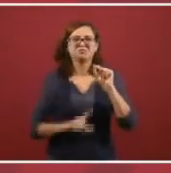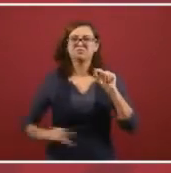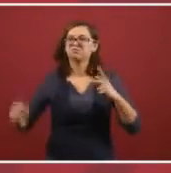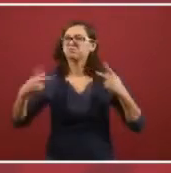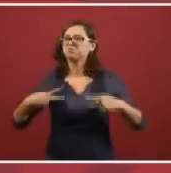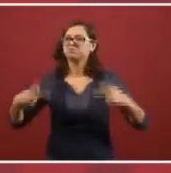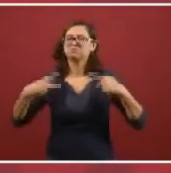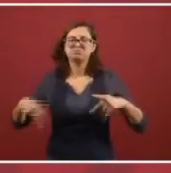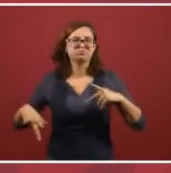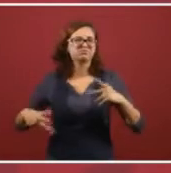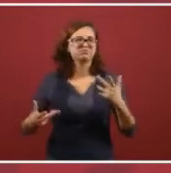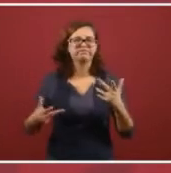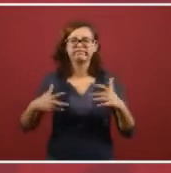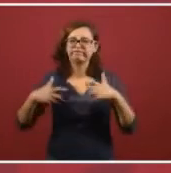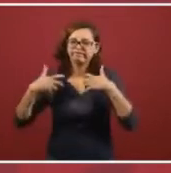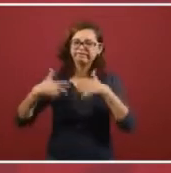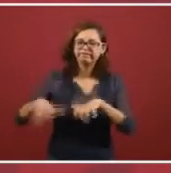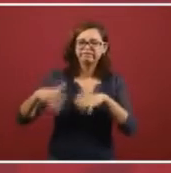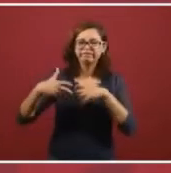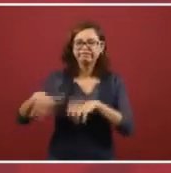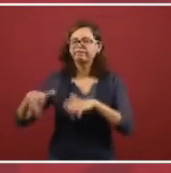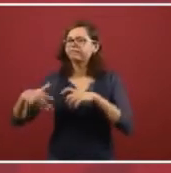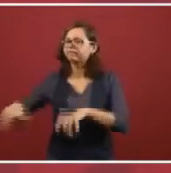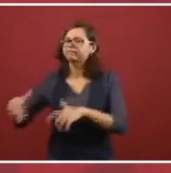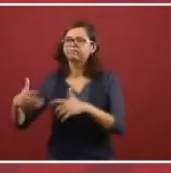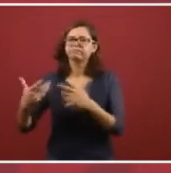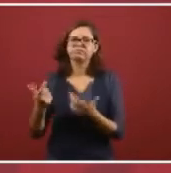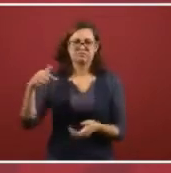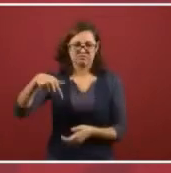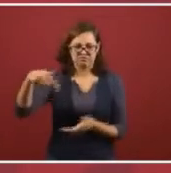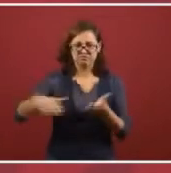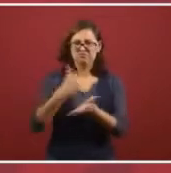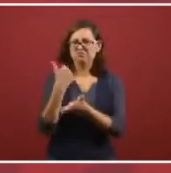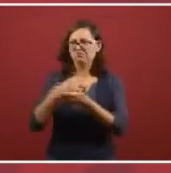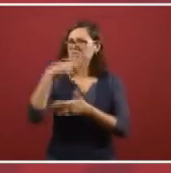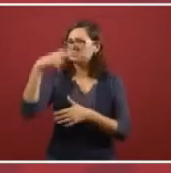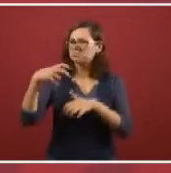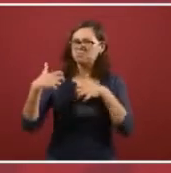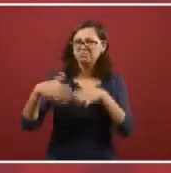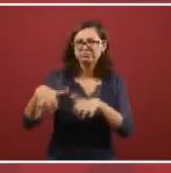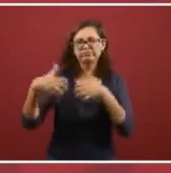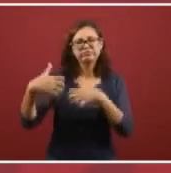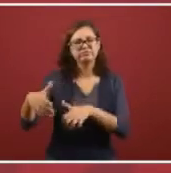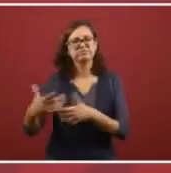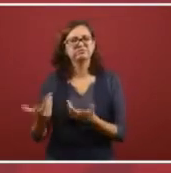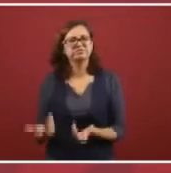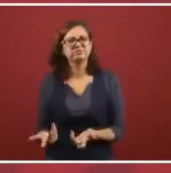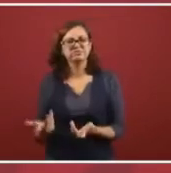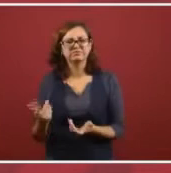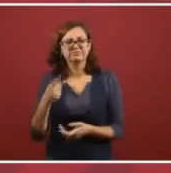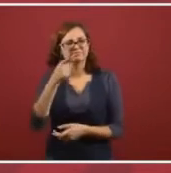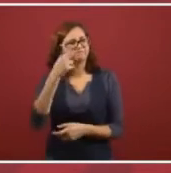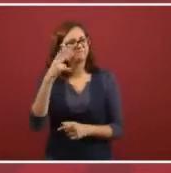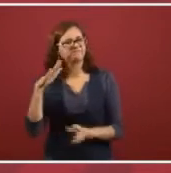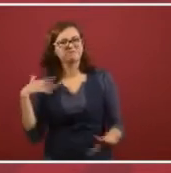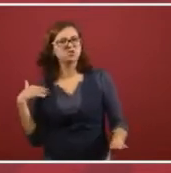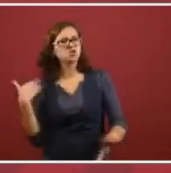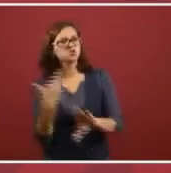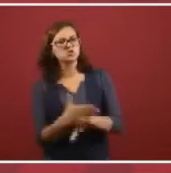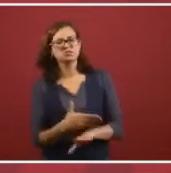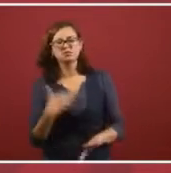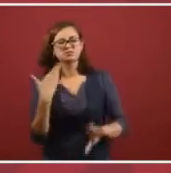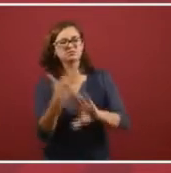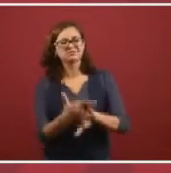mobilizations in the city of Mexico against the